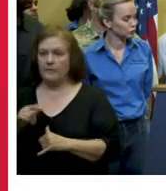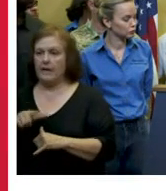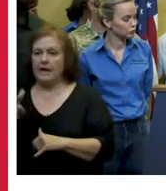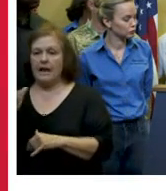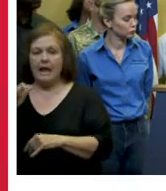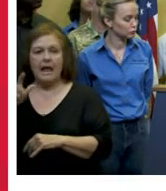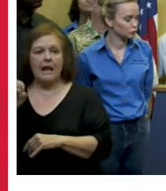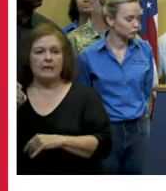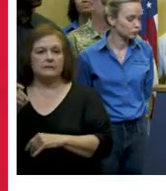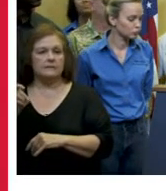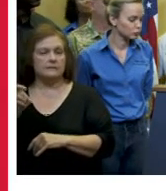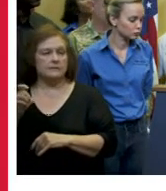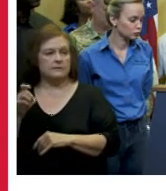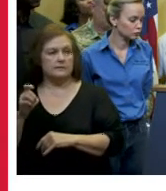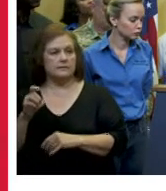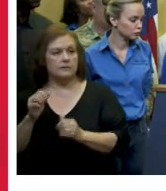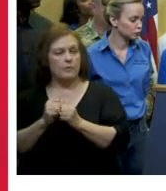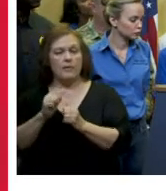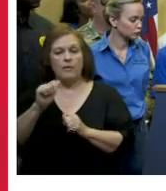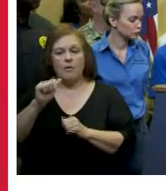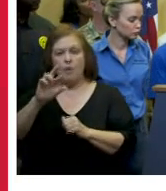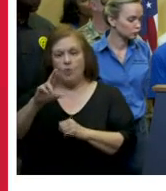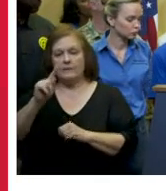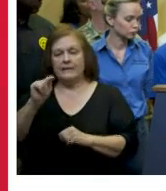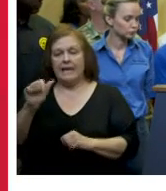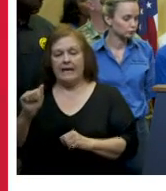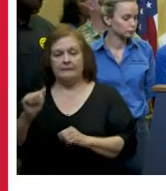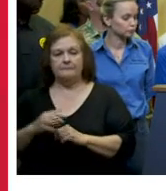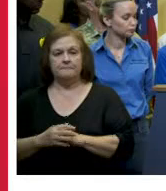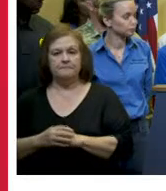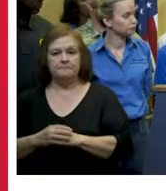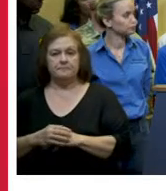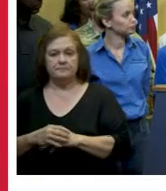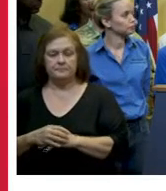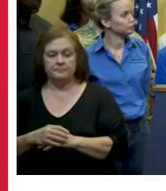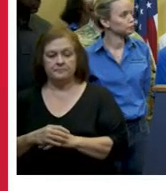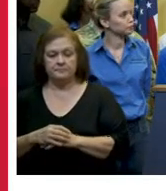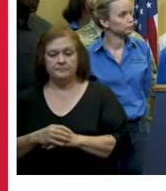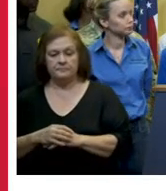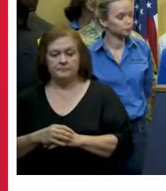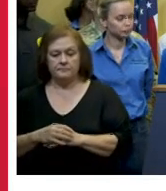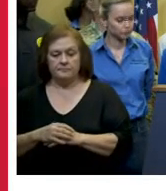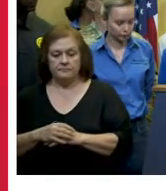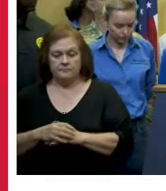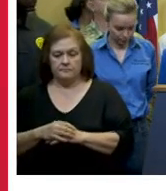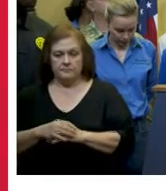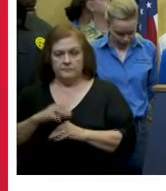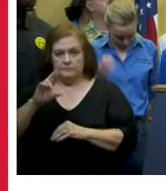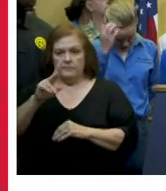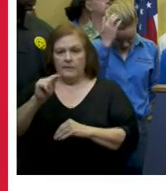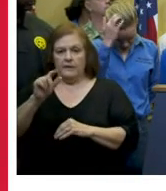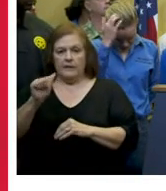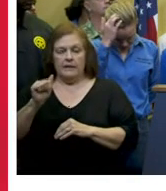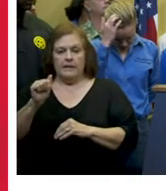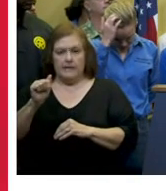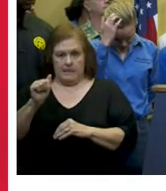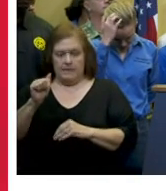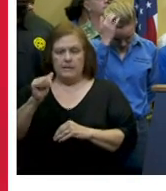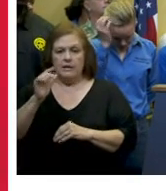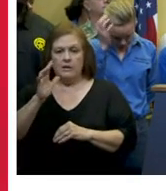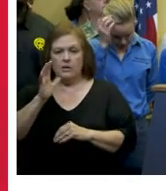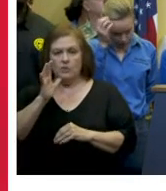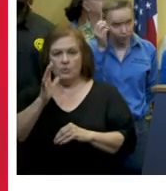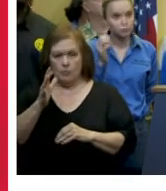alex wiggins with the rta thank you mayor thank you the rta will continue to provide